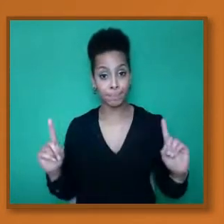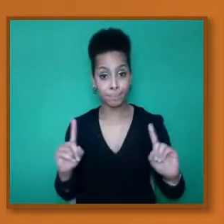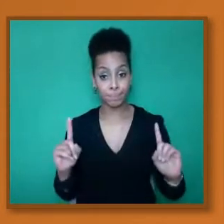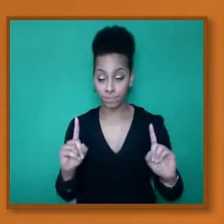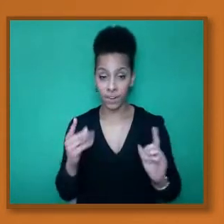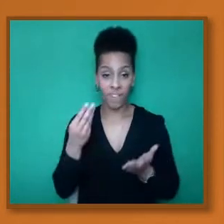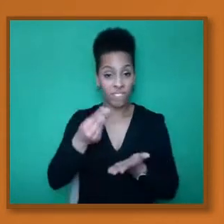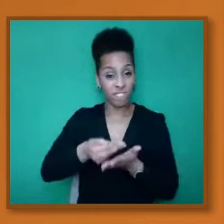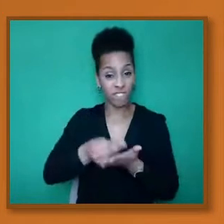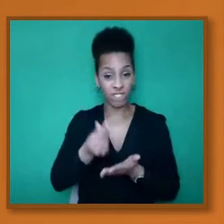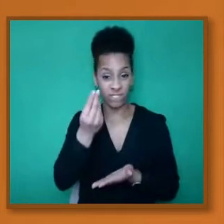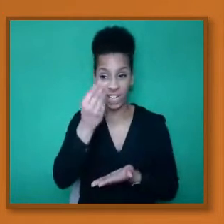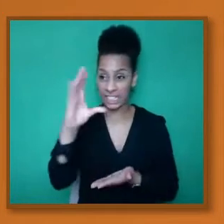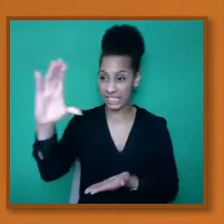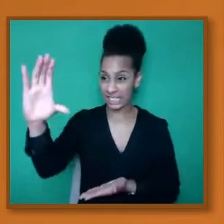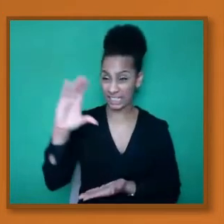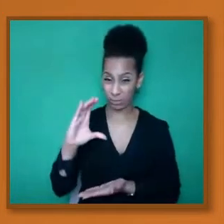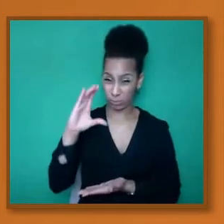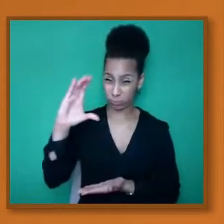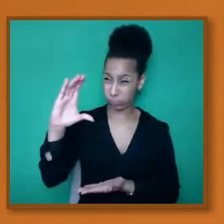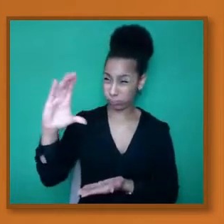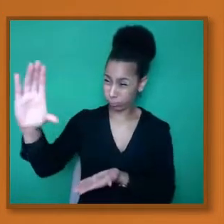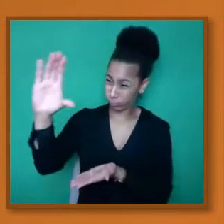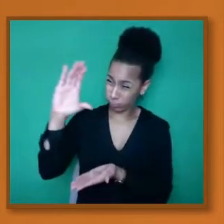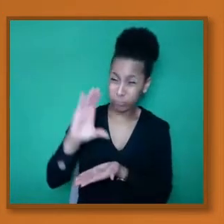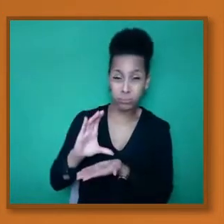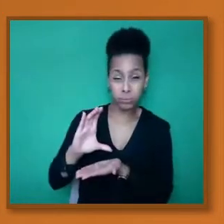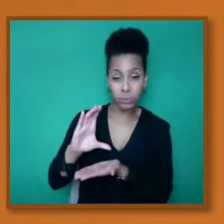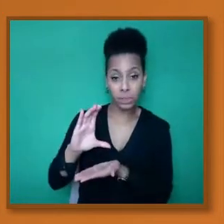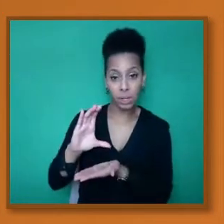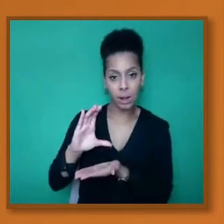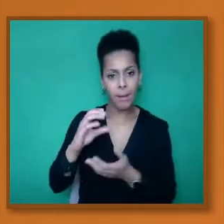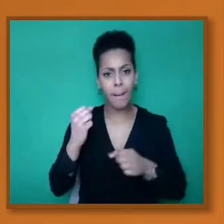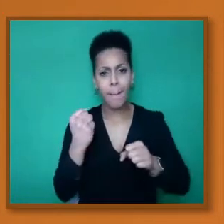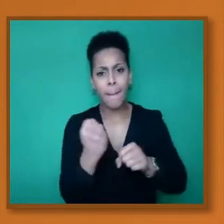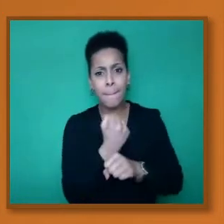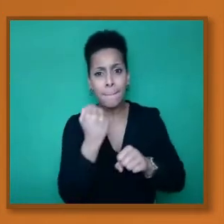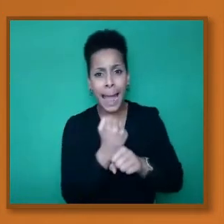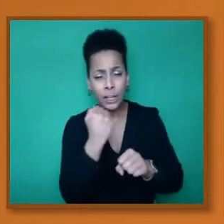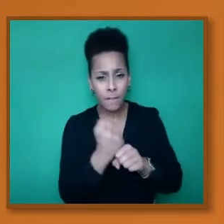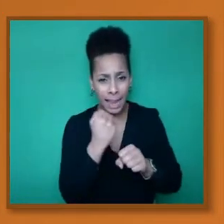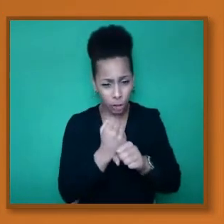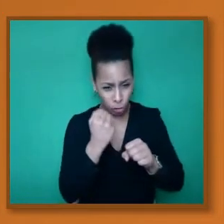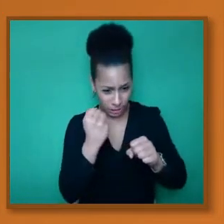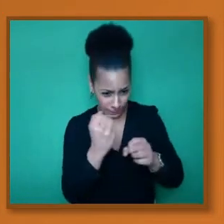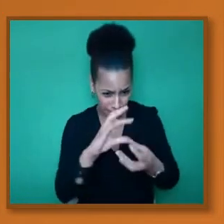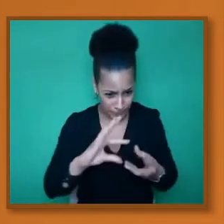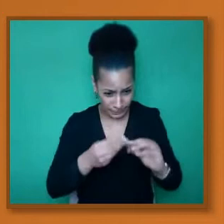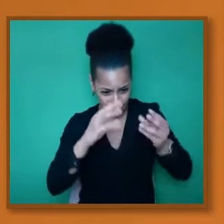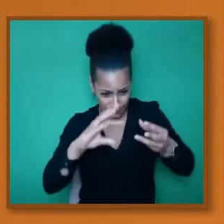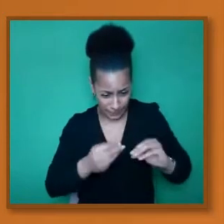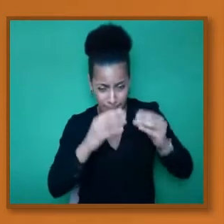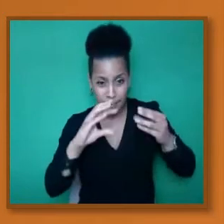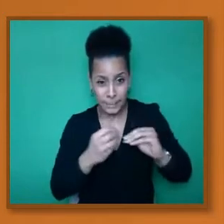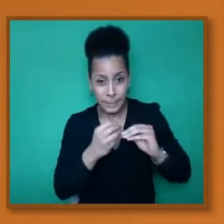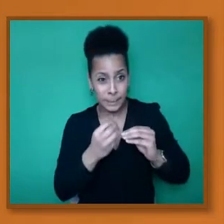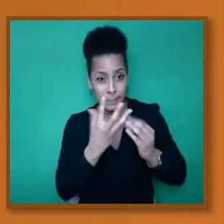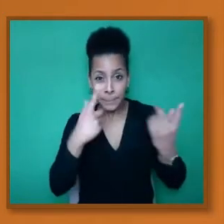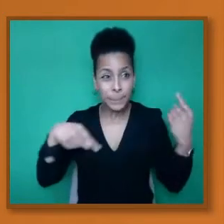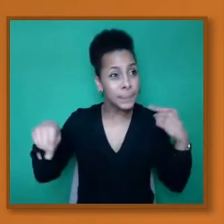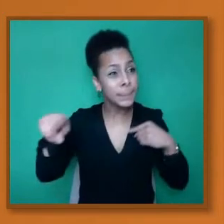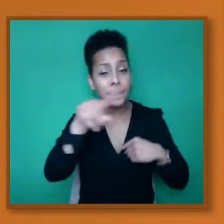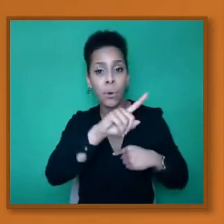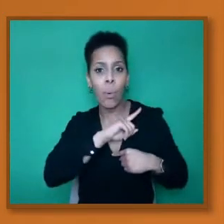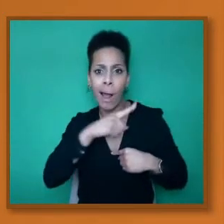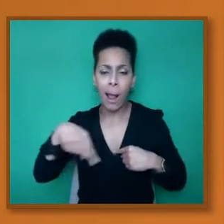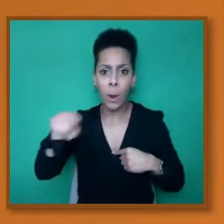You've got the manufacturing where because everybody was so focused on getting the vaccine prepared and getting